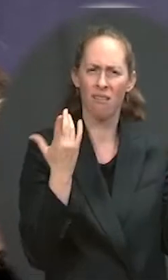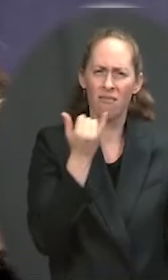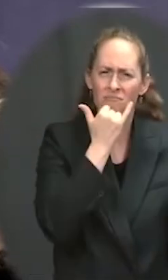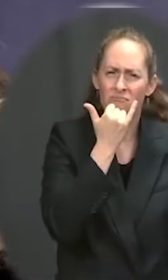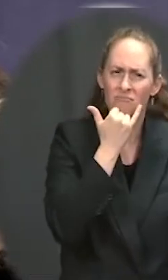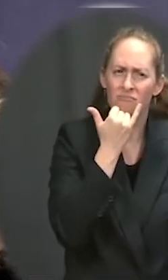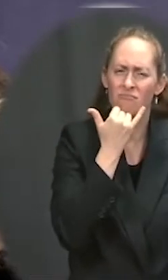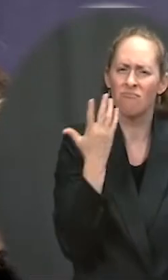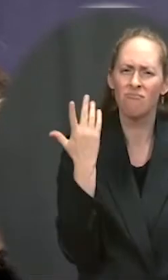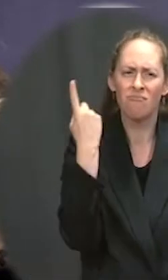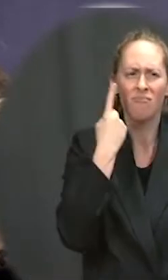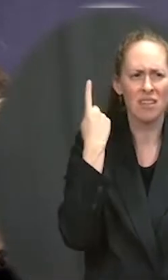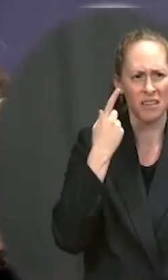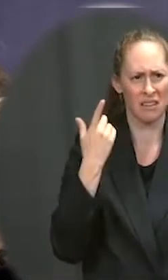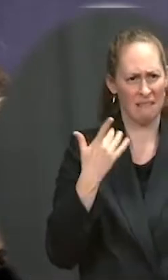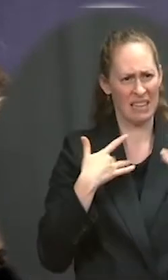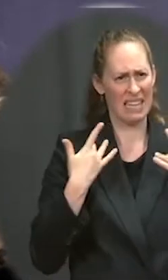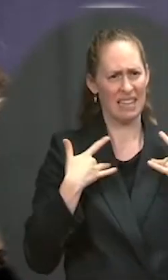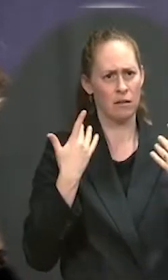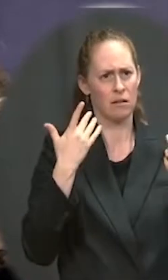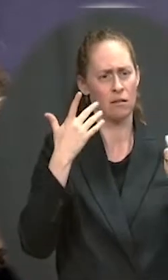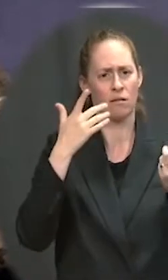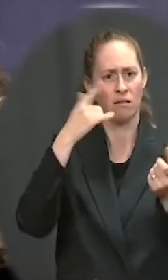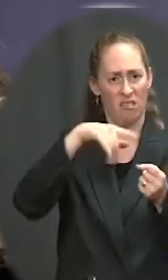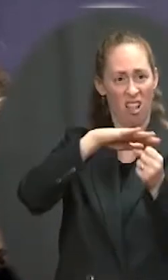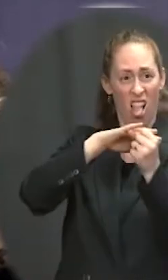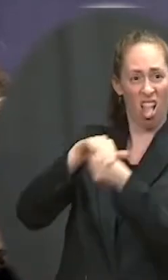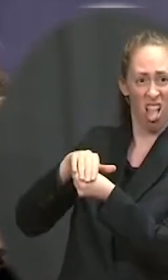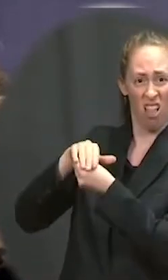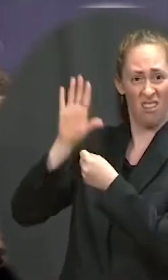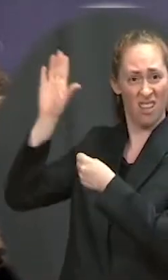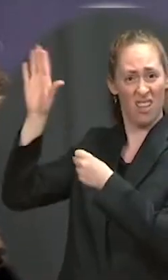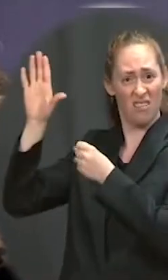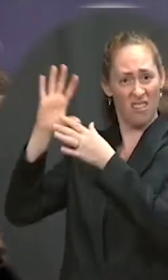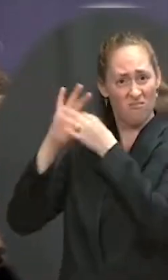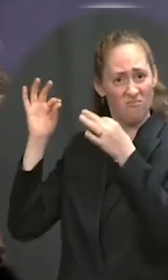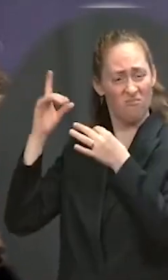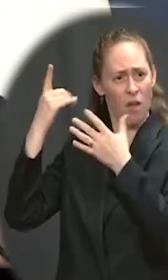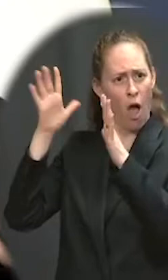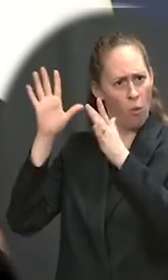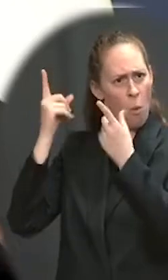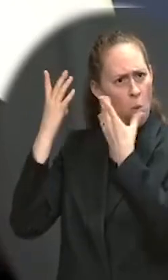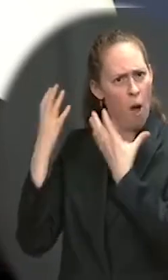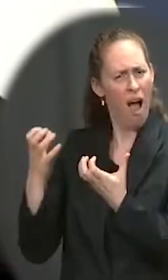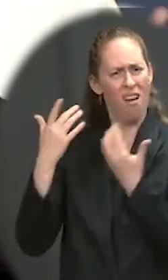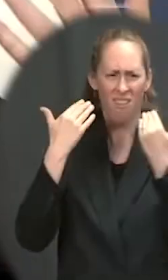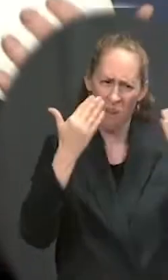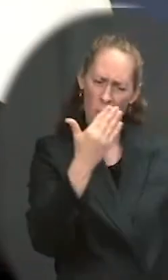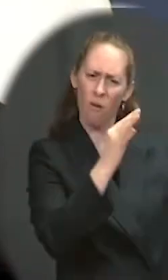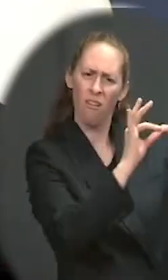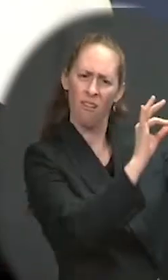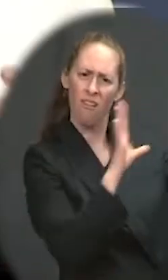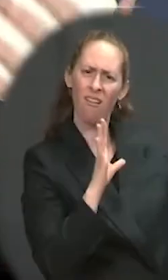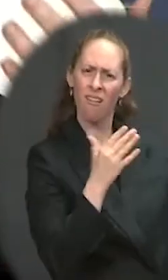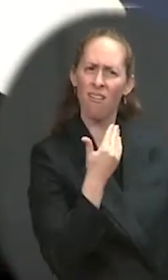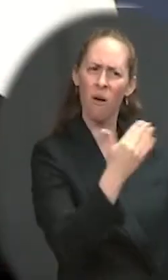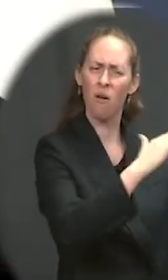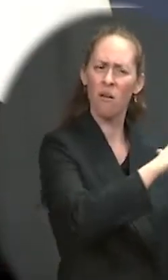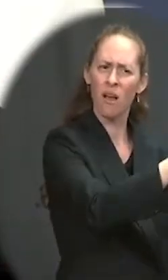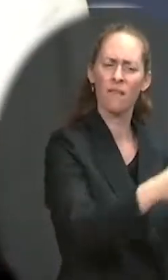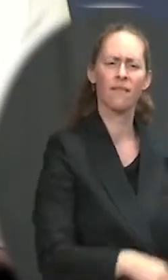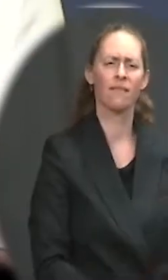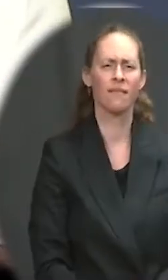putting pressure on President Biden to back this waiver. Well, I think it's important first to just take a step back and